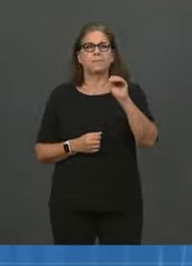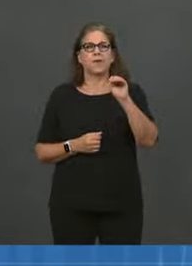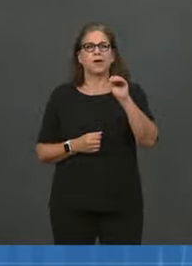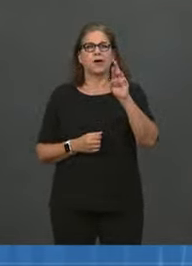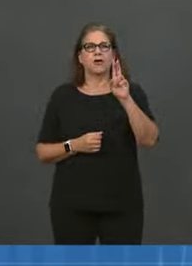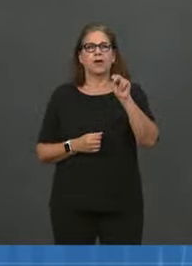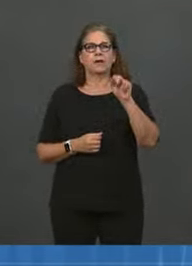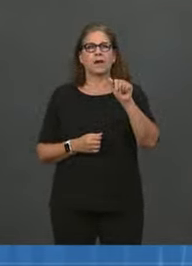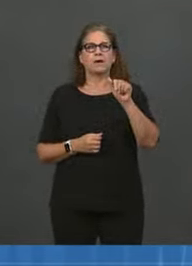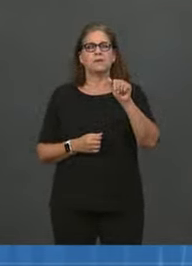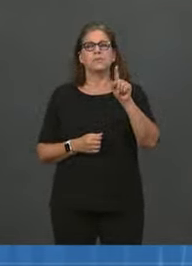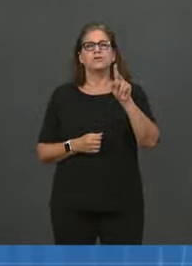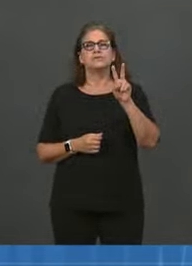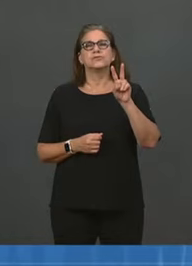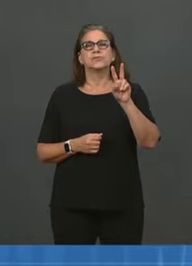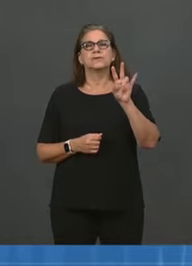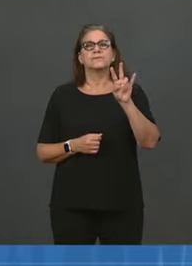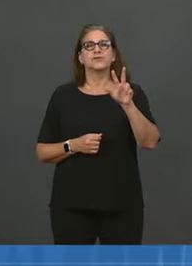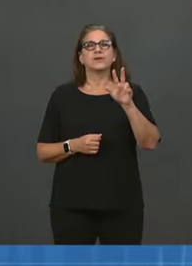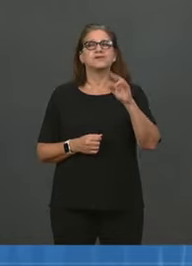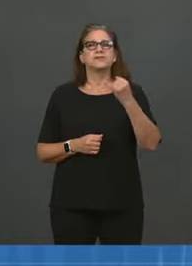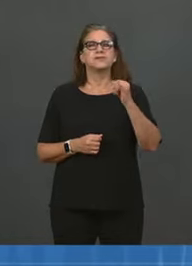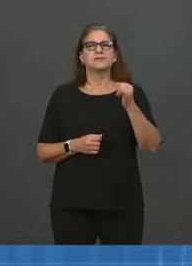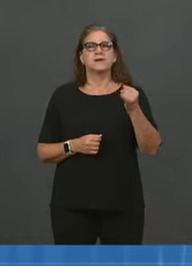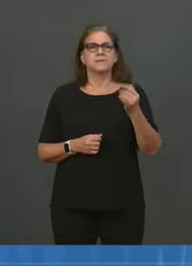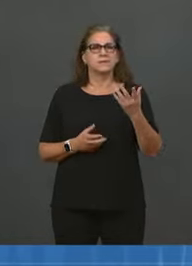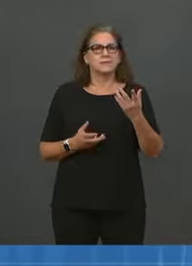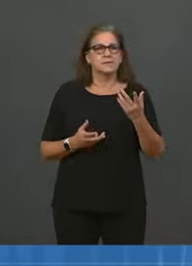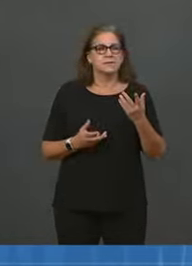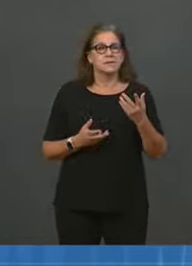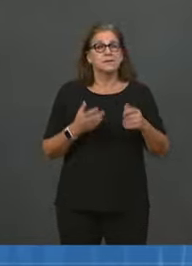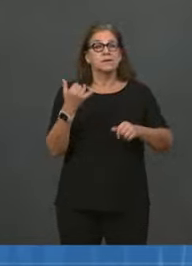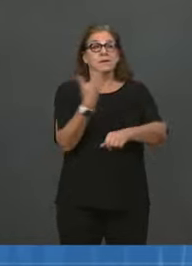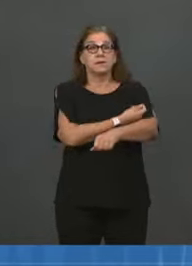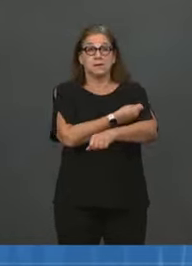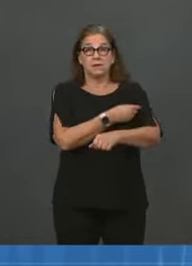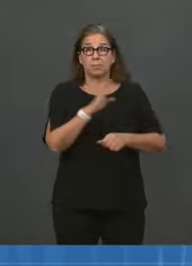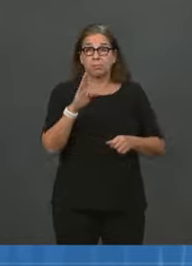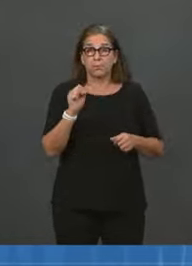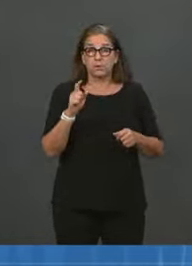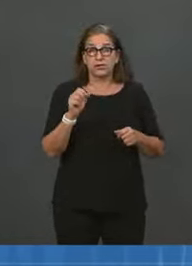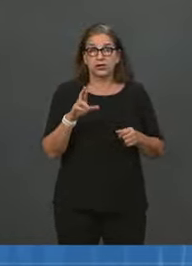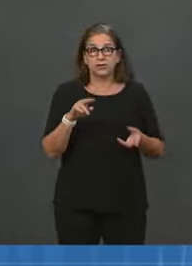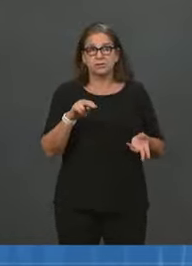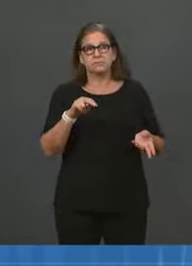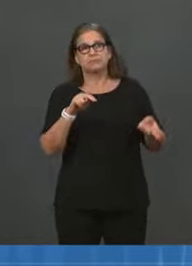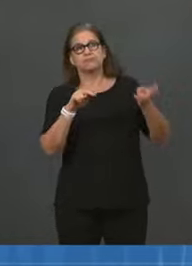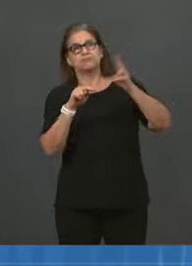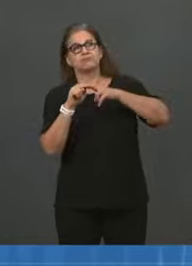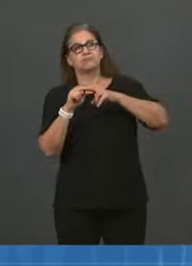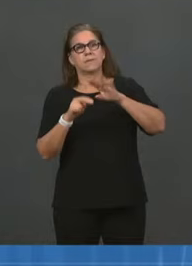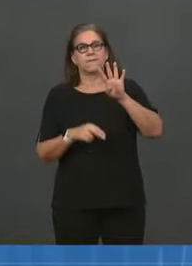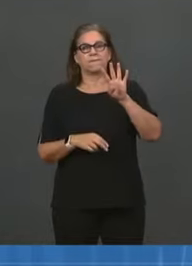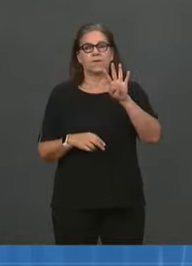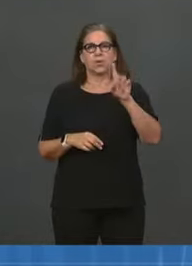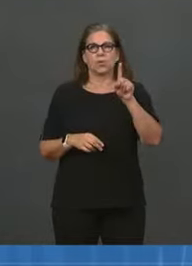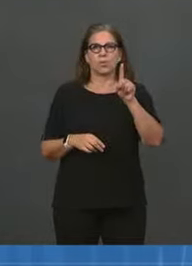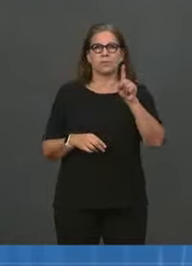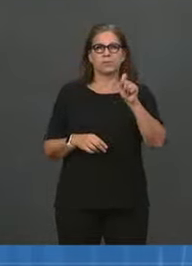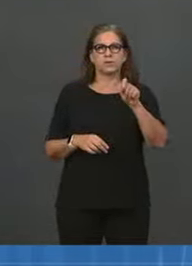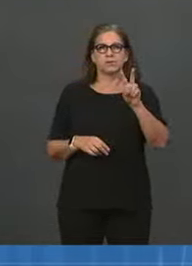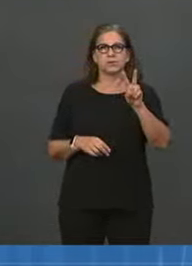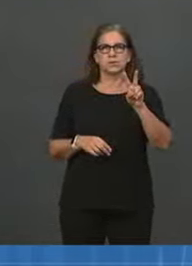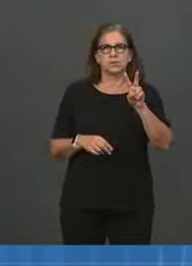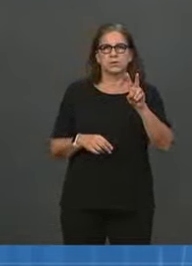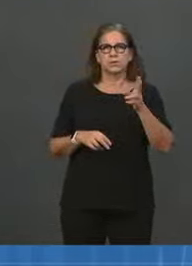when it boosts itself, it brings it up 4.2-fold. And across the nine-point grid, you can see,